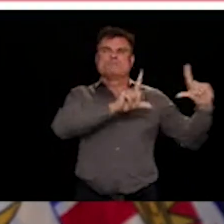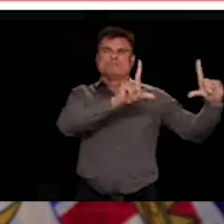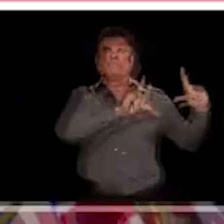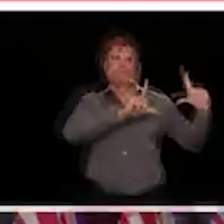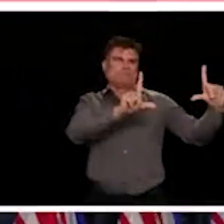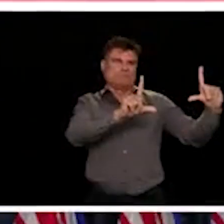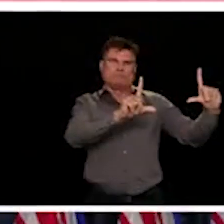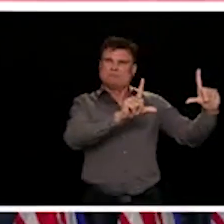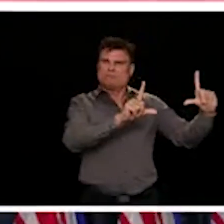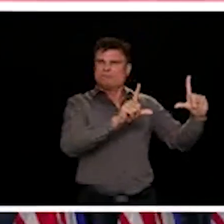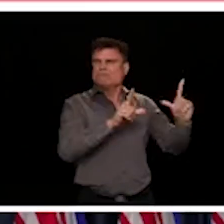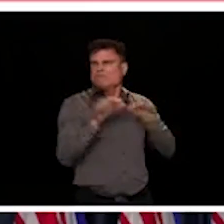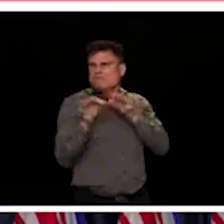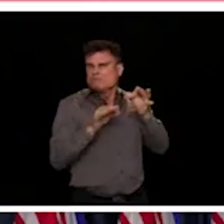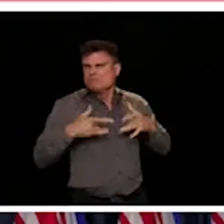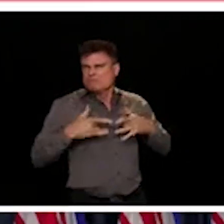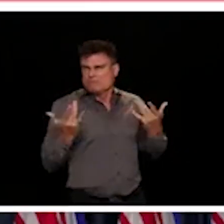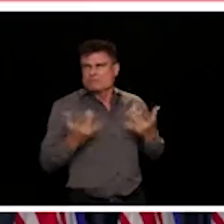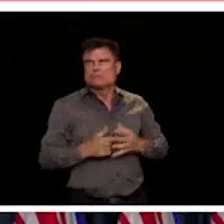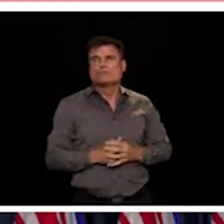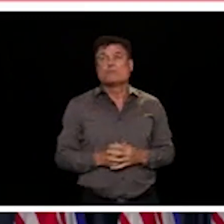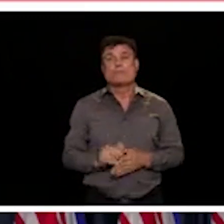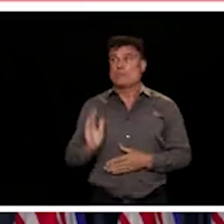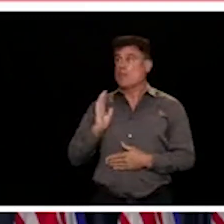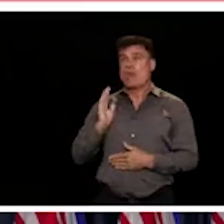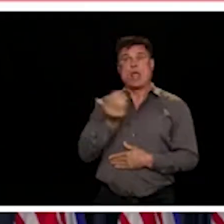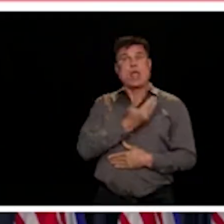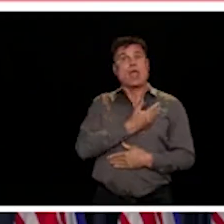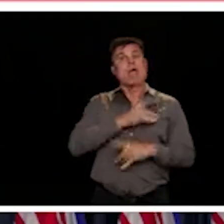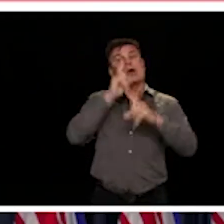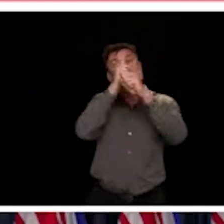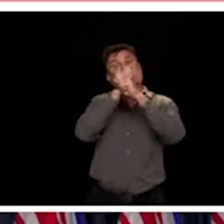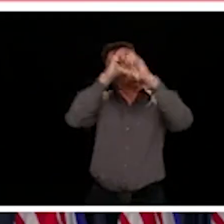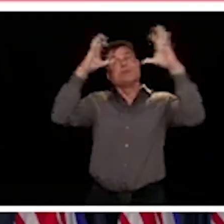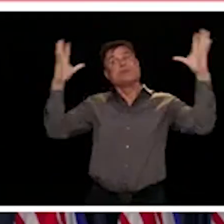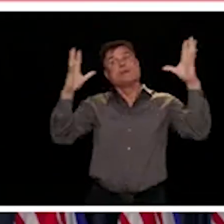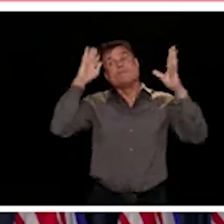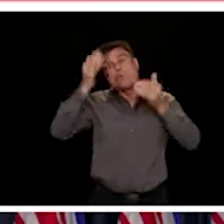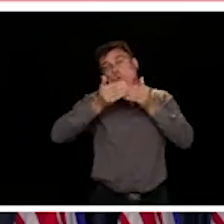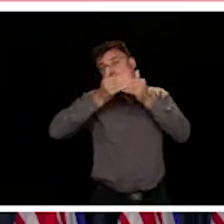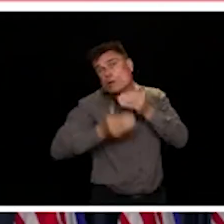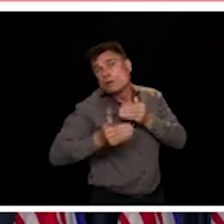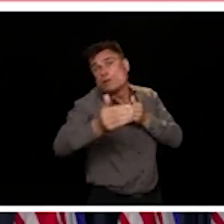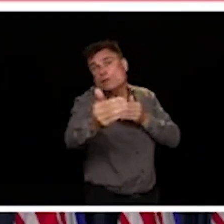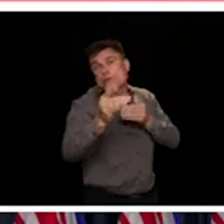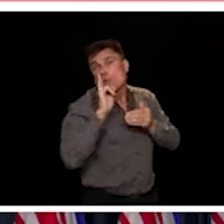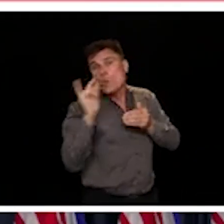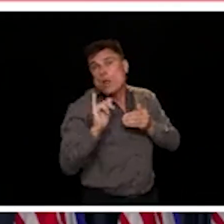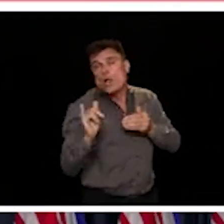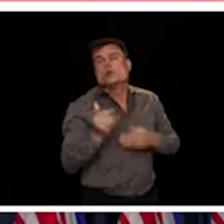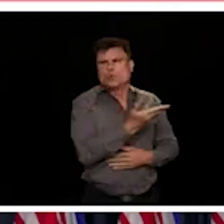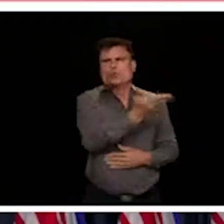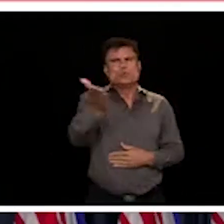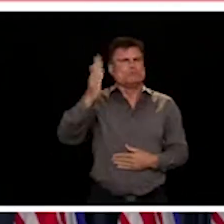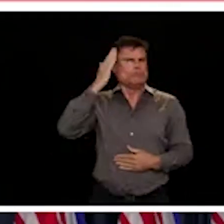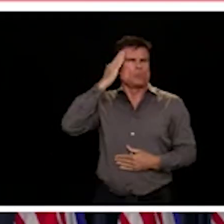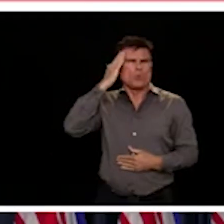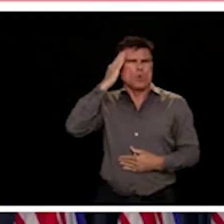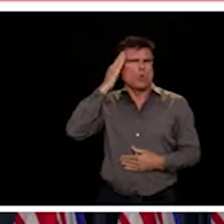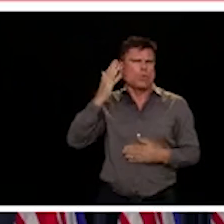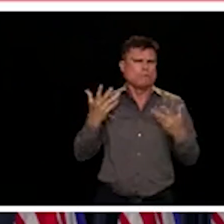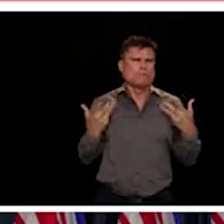forward. Again, we've been transitioning, as people know, in our restart program to